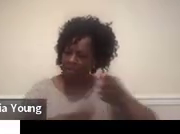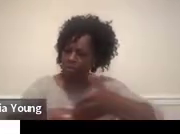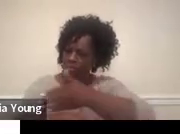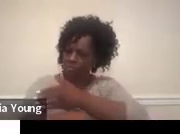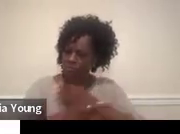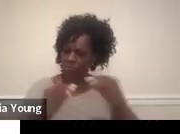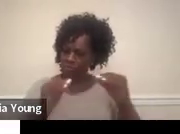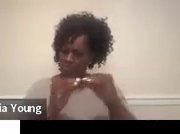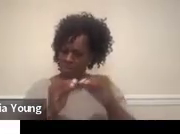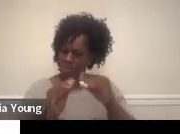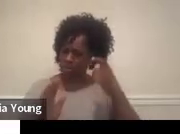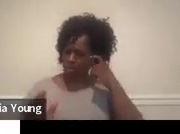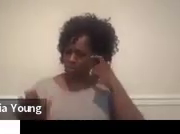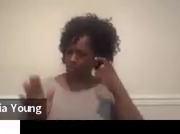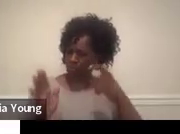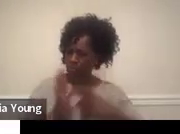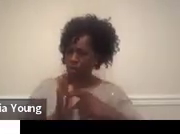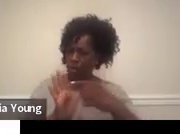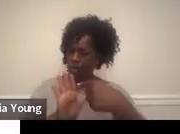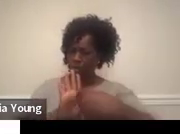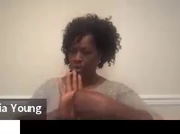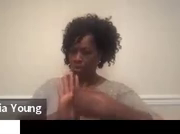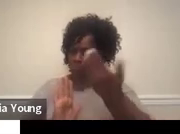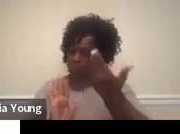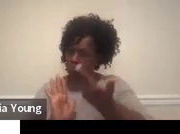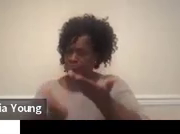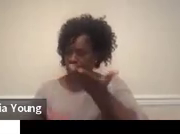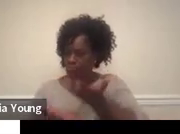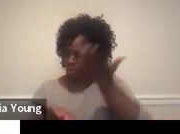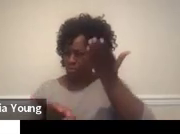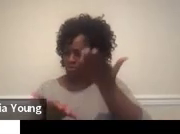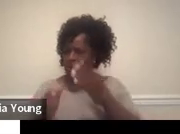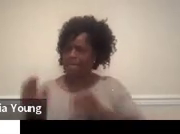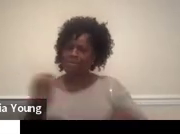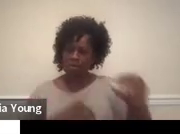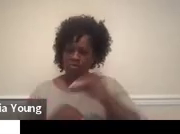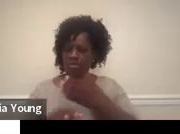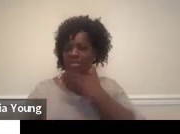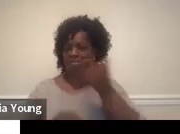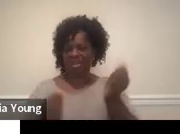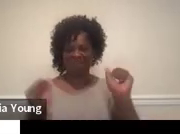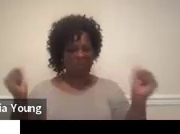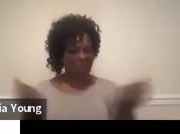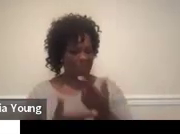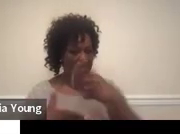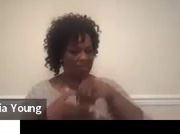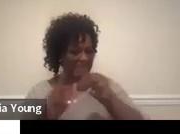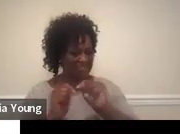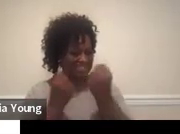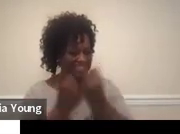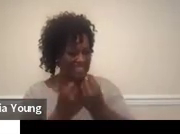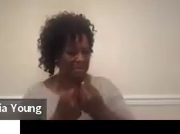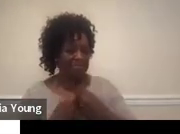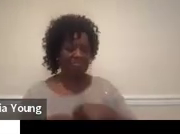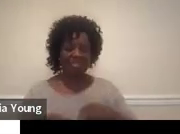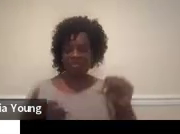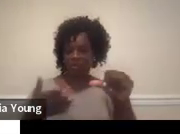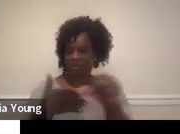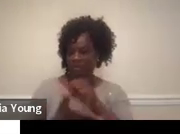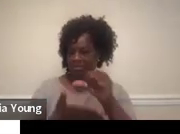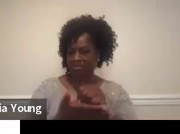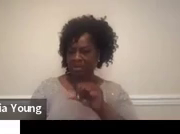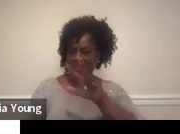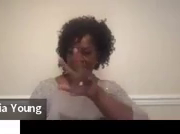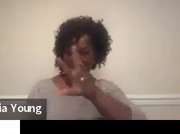you show movement, the better off it is for everybody. So this is pages 37 and